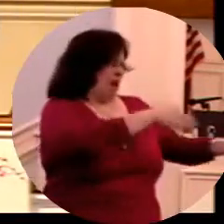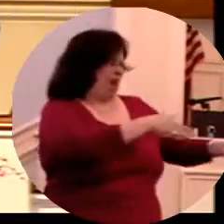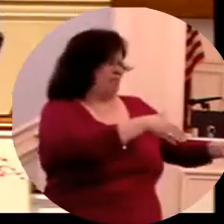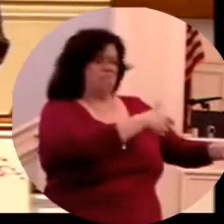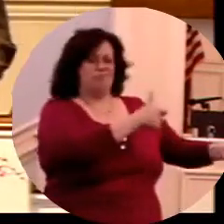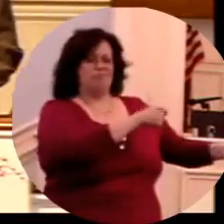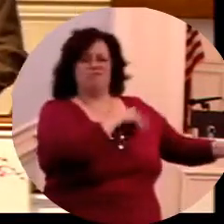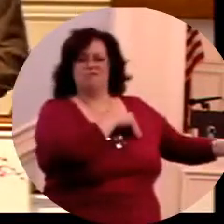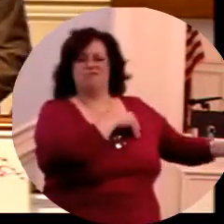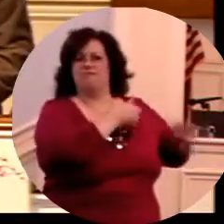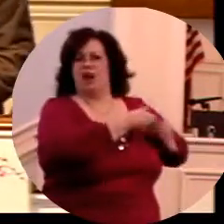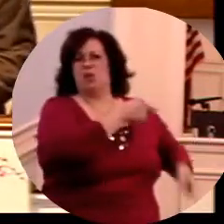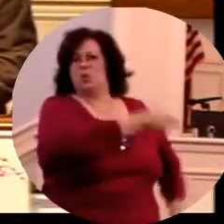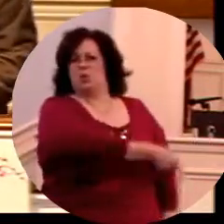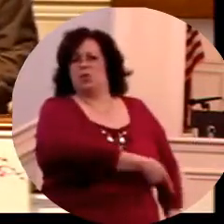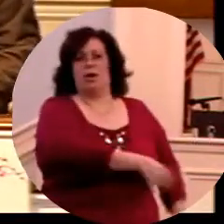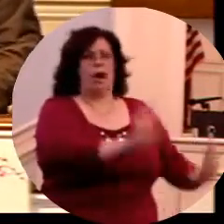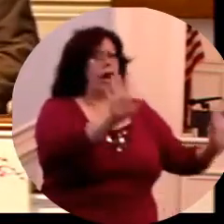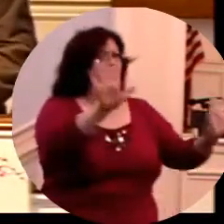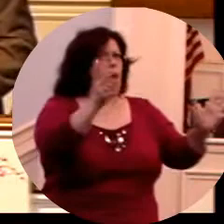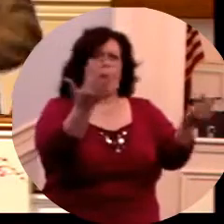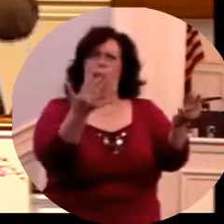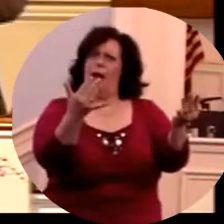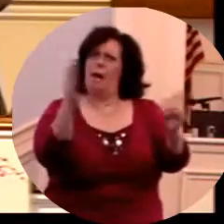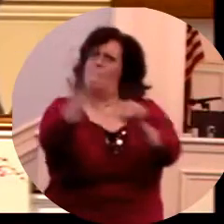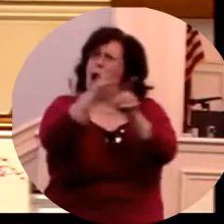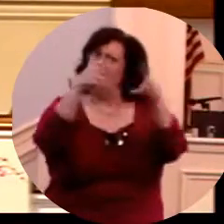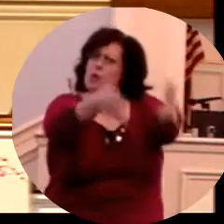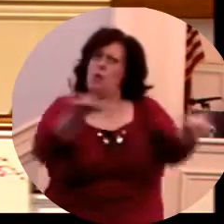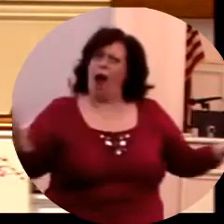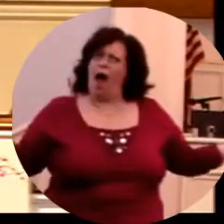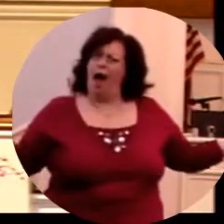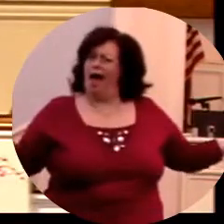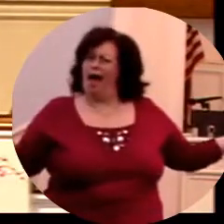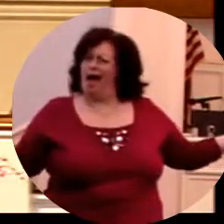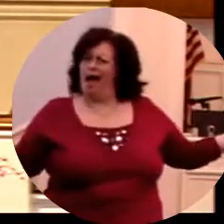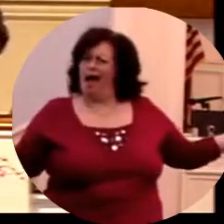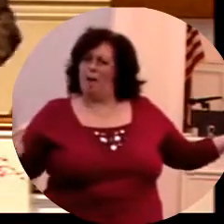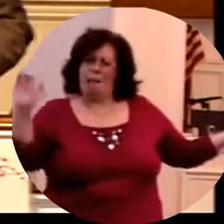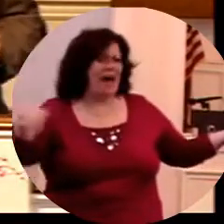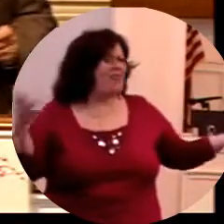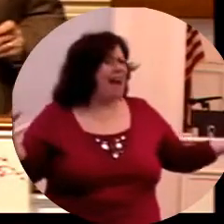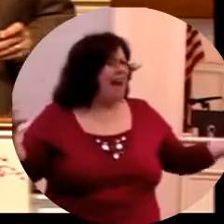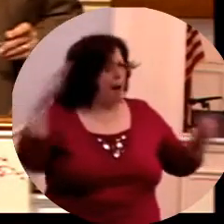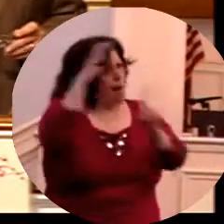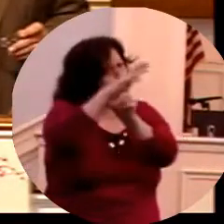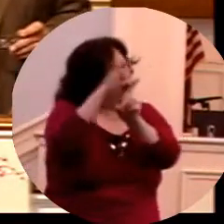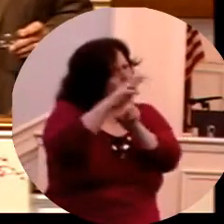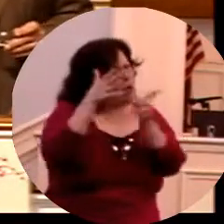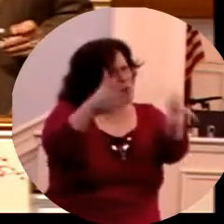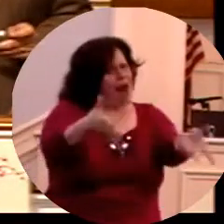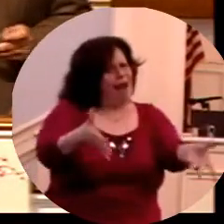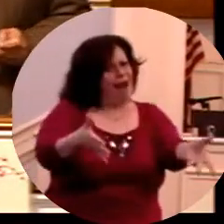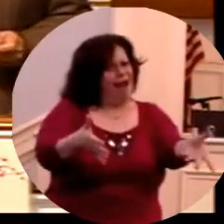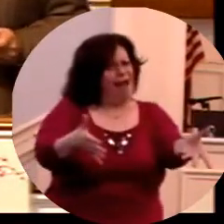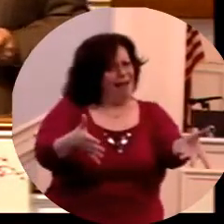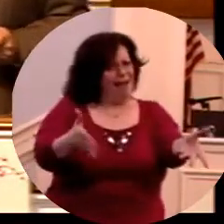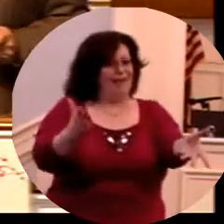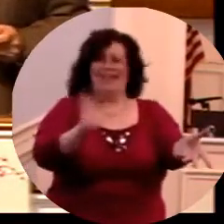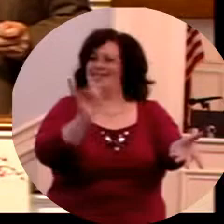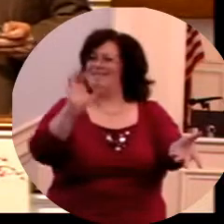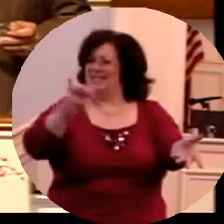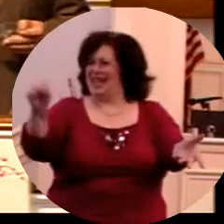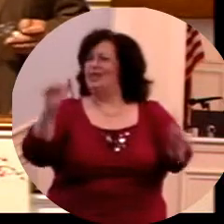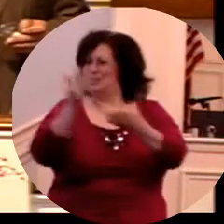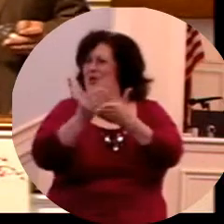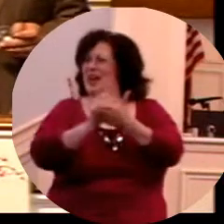He said, but wait a minute. What about doing what's popular? What about doing God's will today? What about us junking